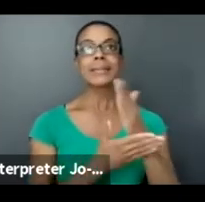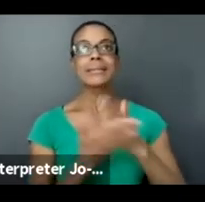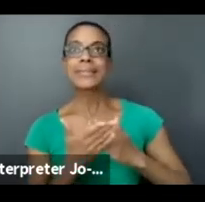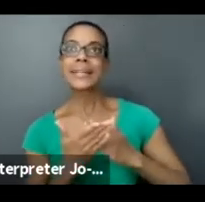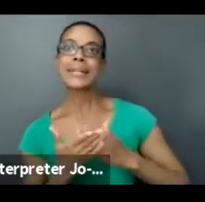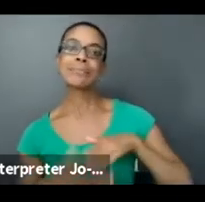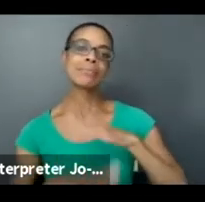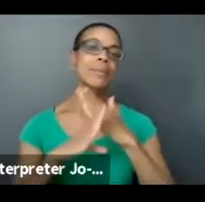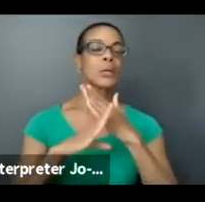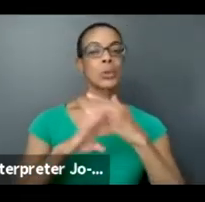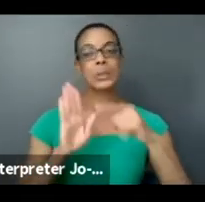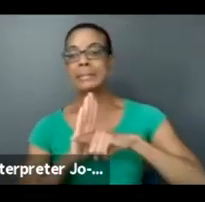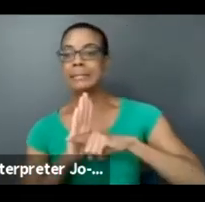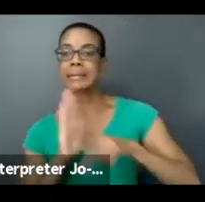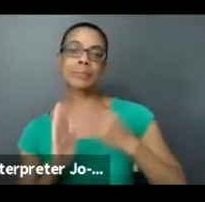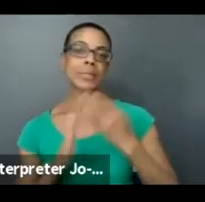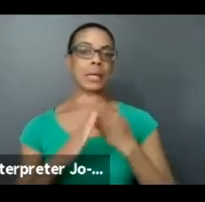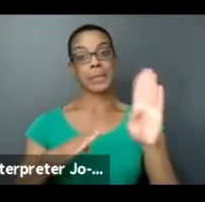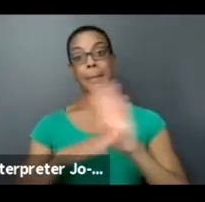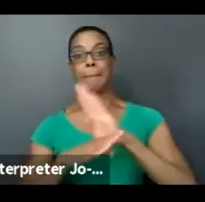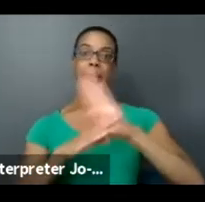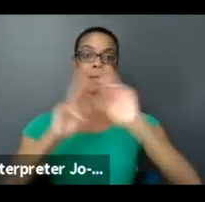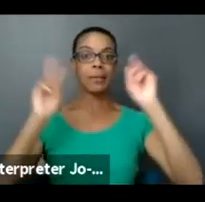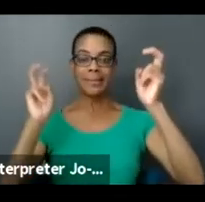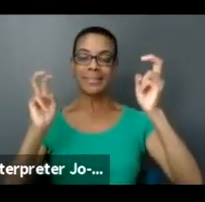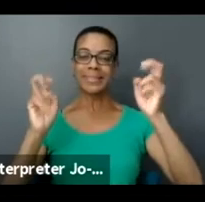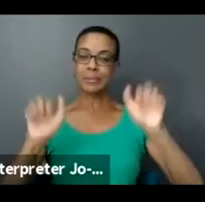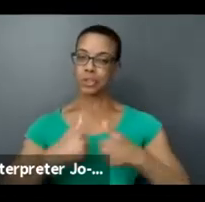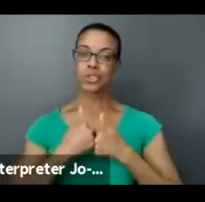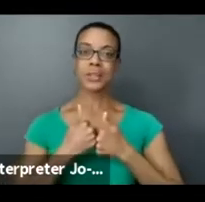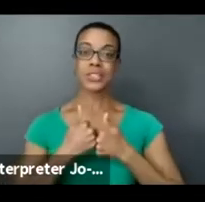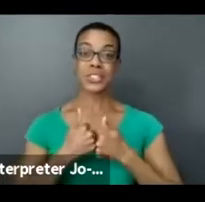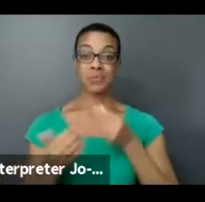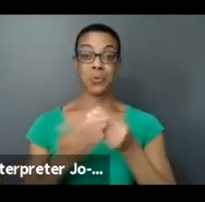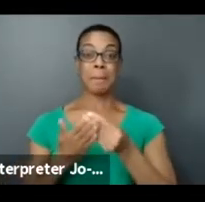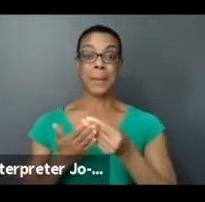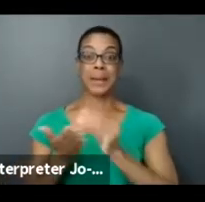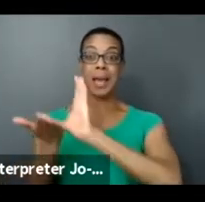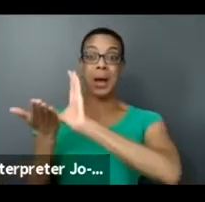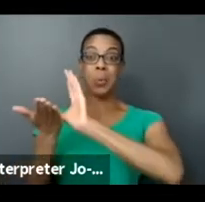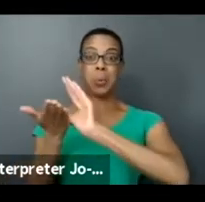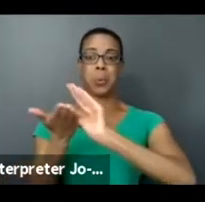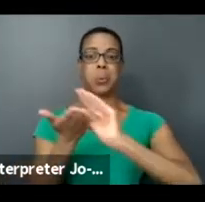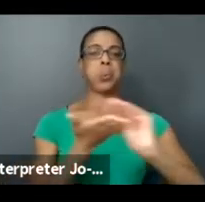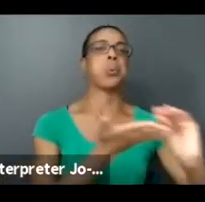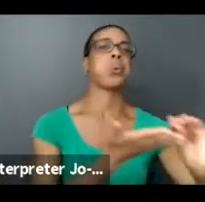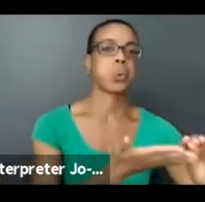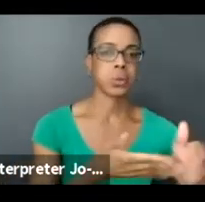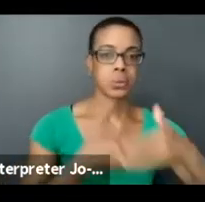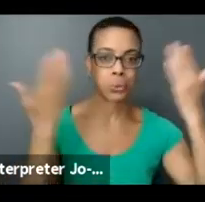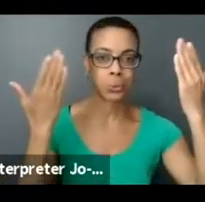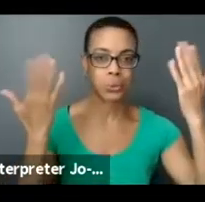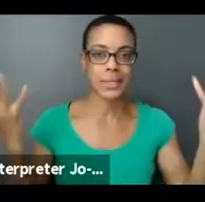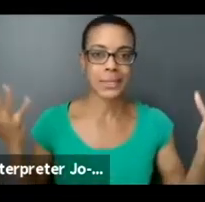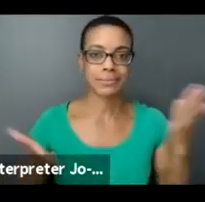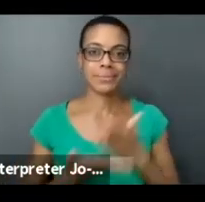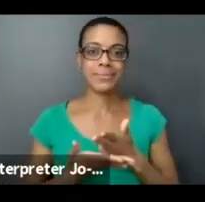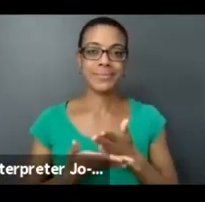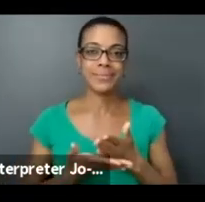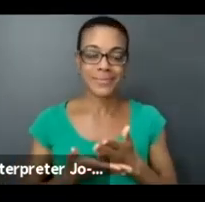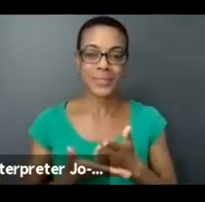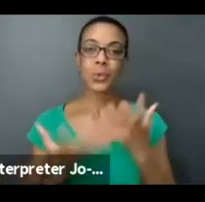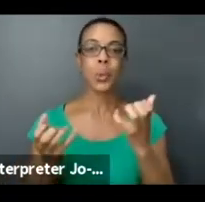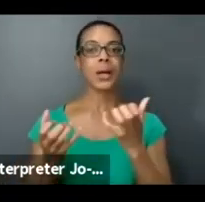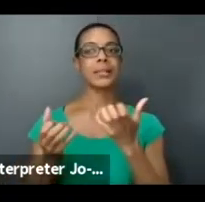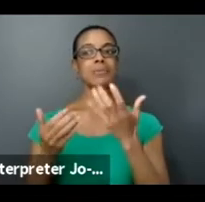have made it challenging to sustain funding over time. And so this program also seeks to reduce those barriers where